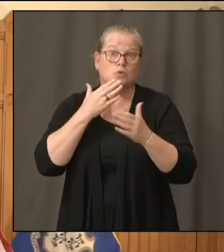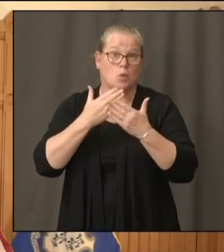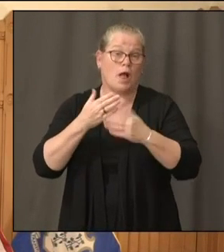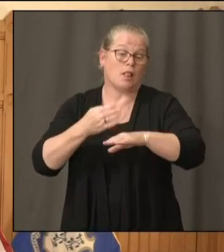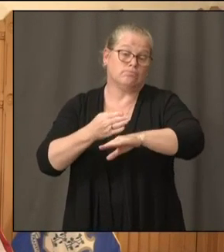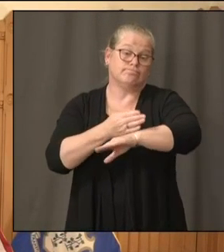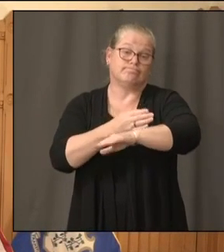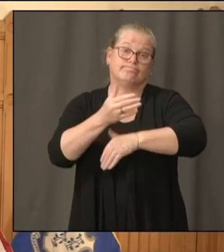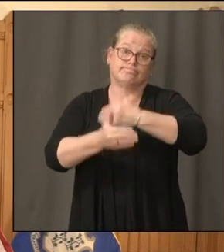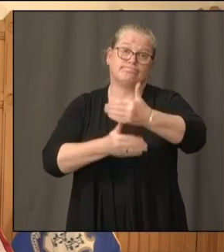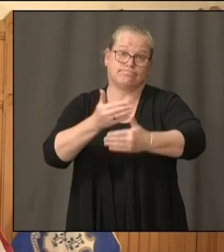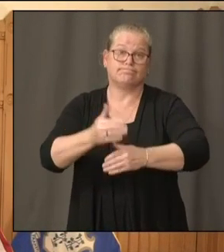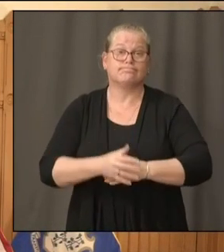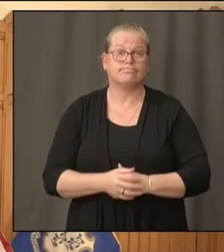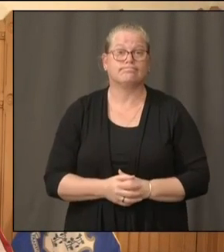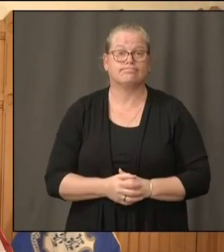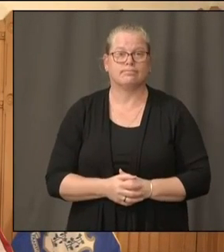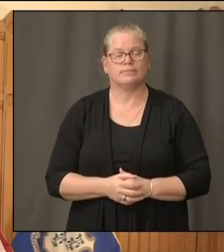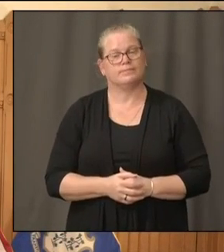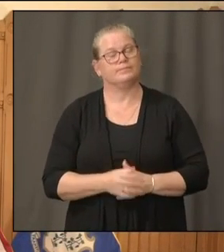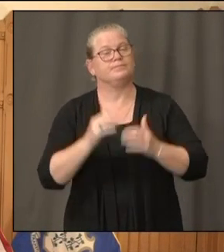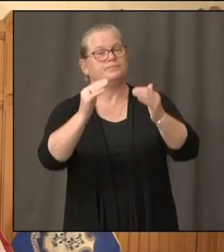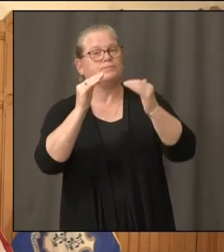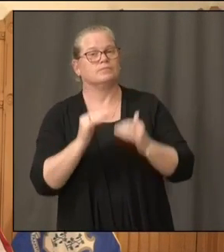The Waterbury, Republican American.